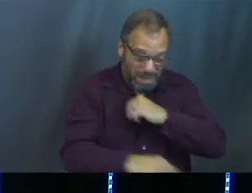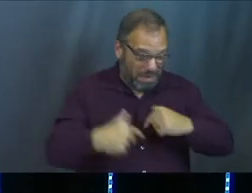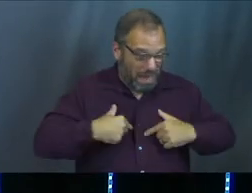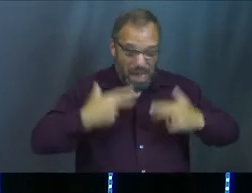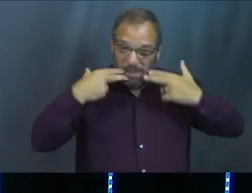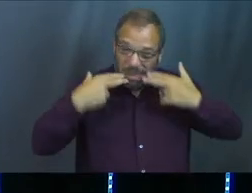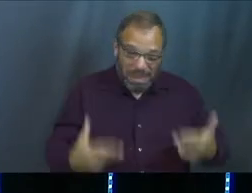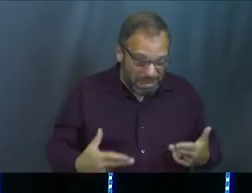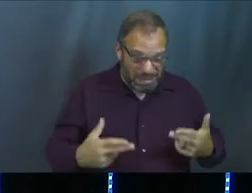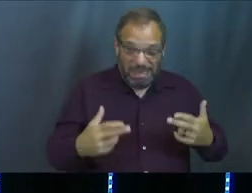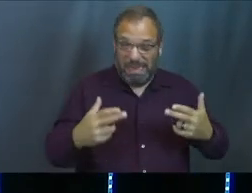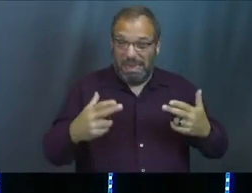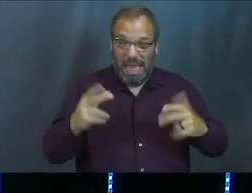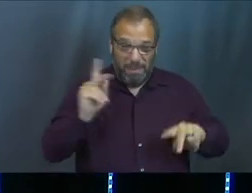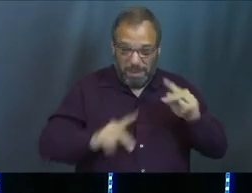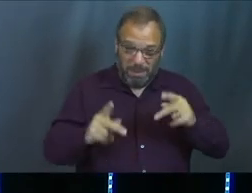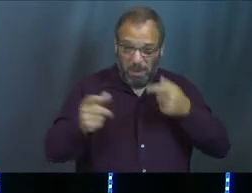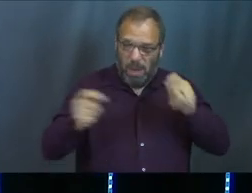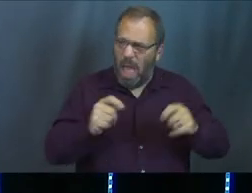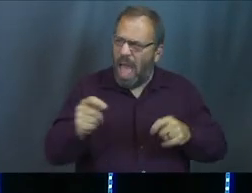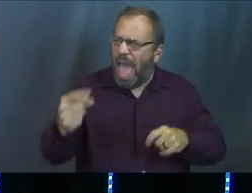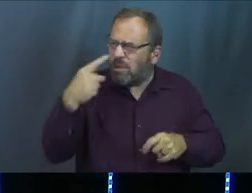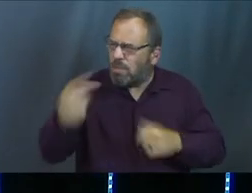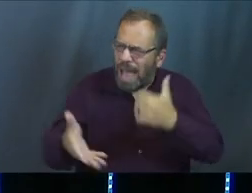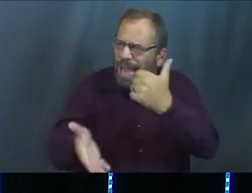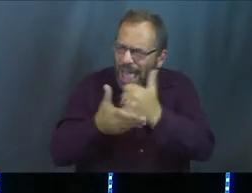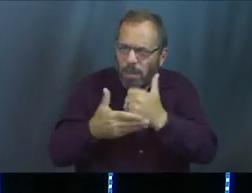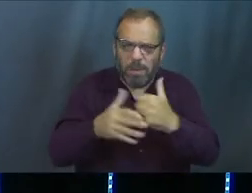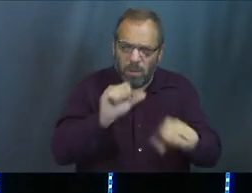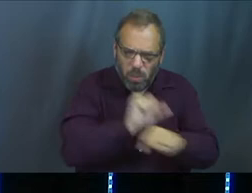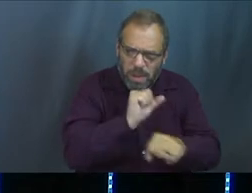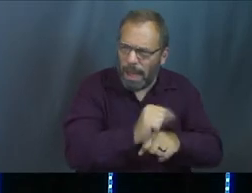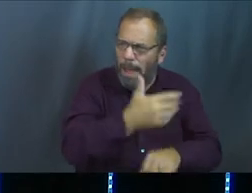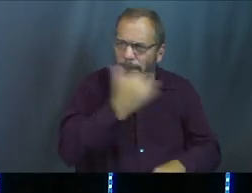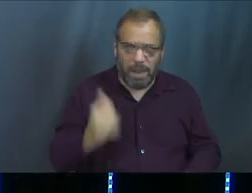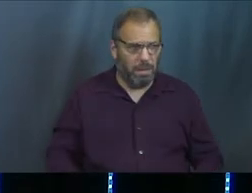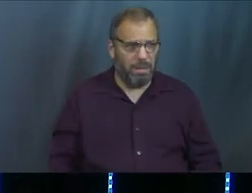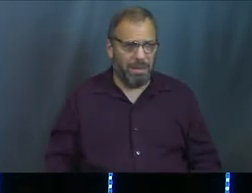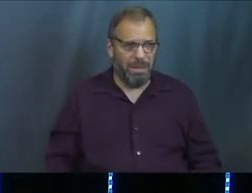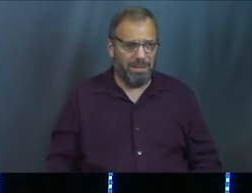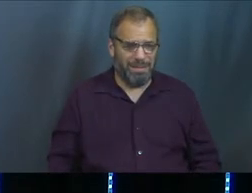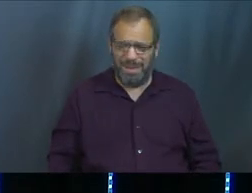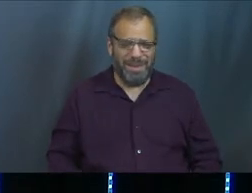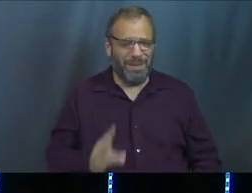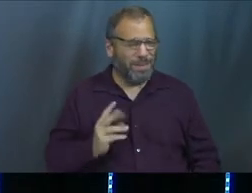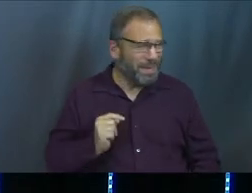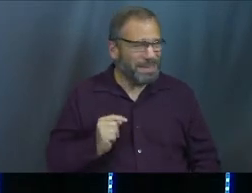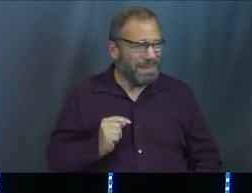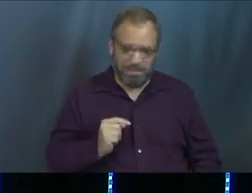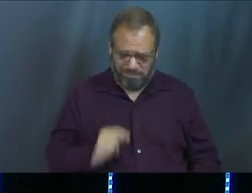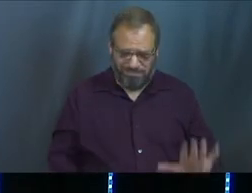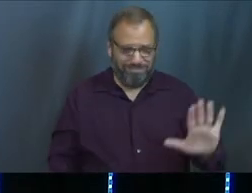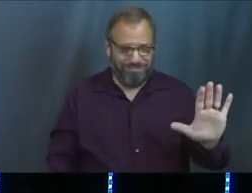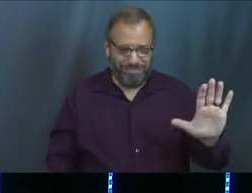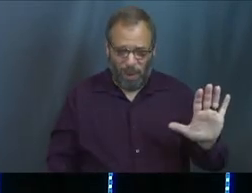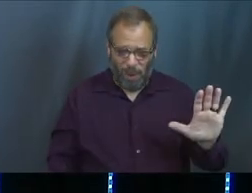innocent, and the people who run the prison are like, hey, will you help us get our job done and do it better? I'm like, you're tripping. You know what I mean? I'm chilling, my harmonica in the